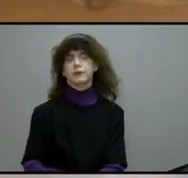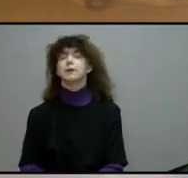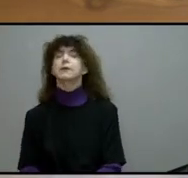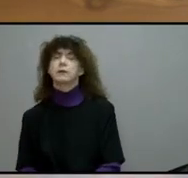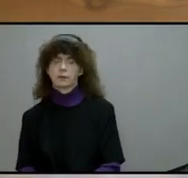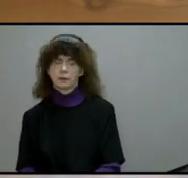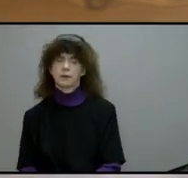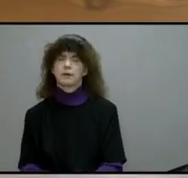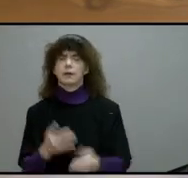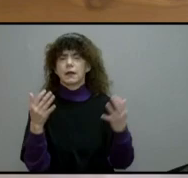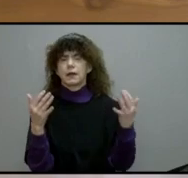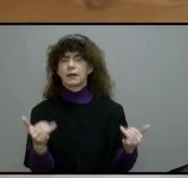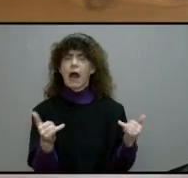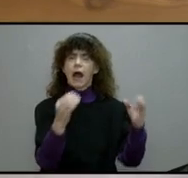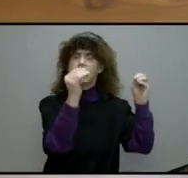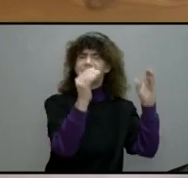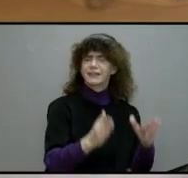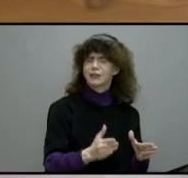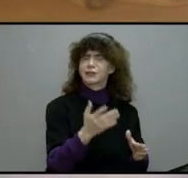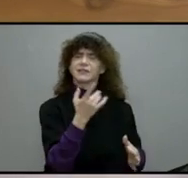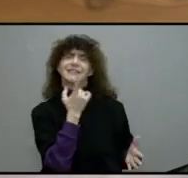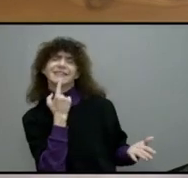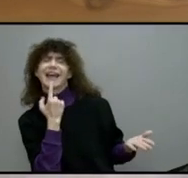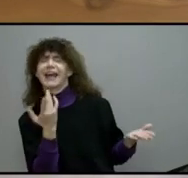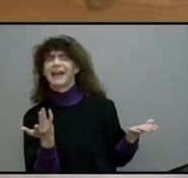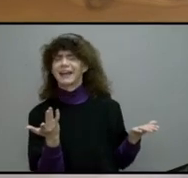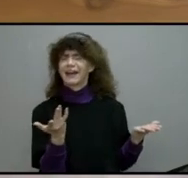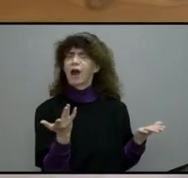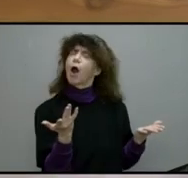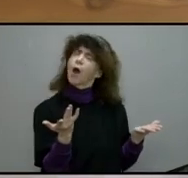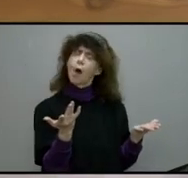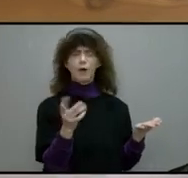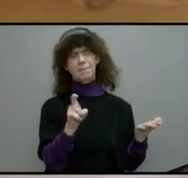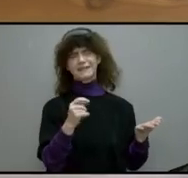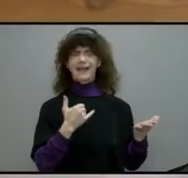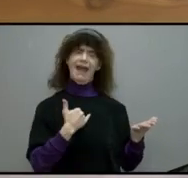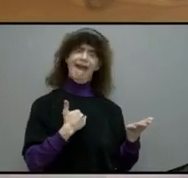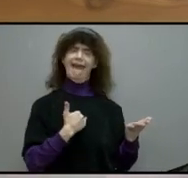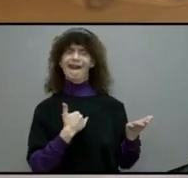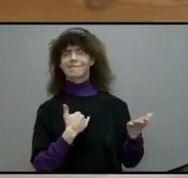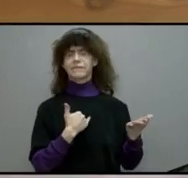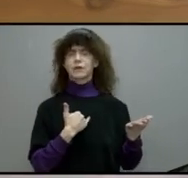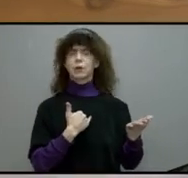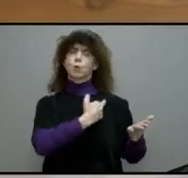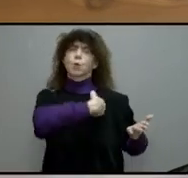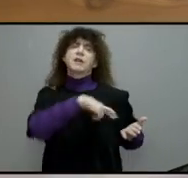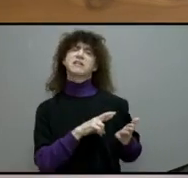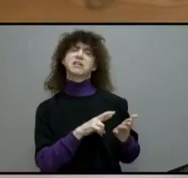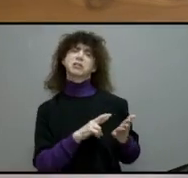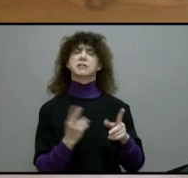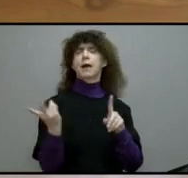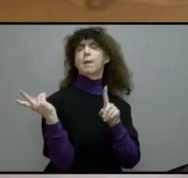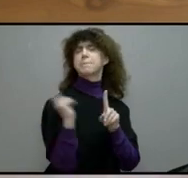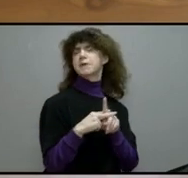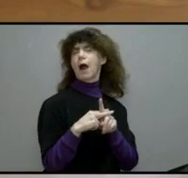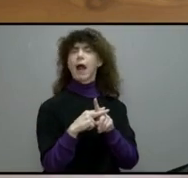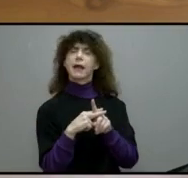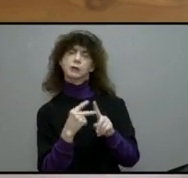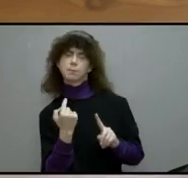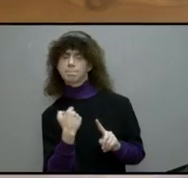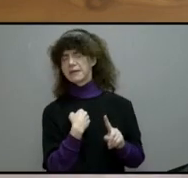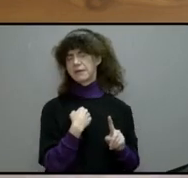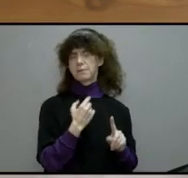is for practical and revelant religion. Make it make sense for me, Pastor.